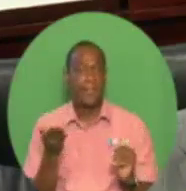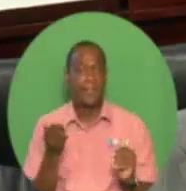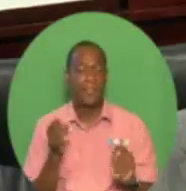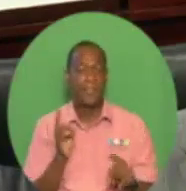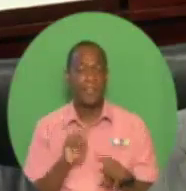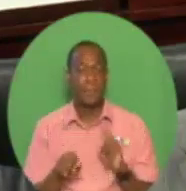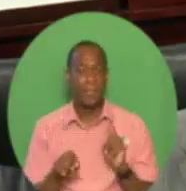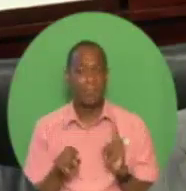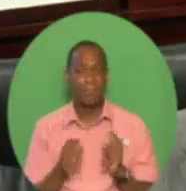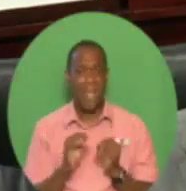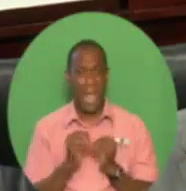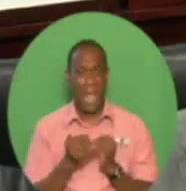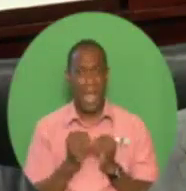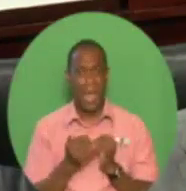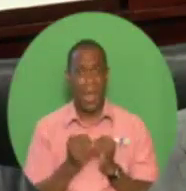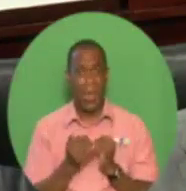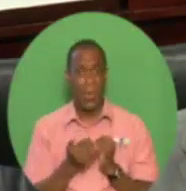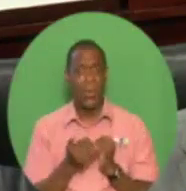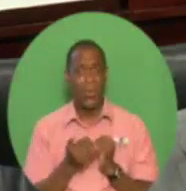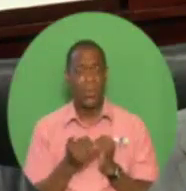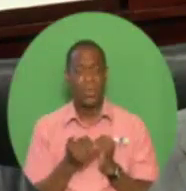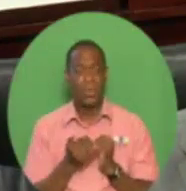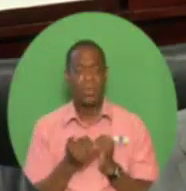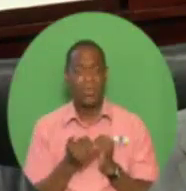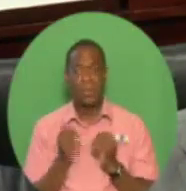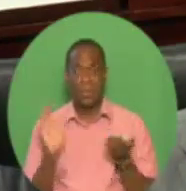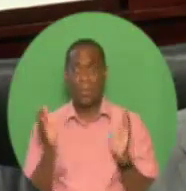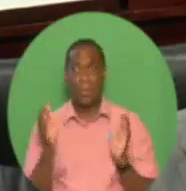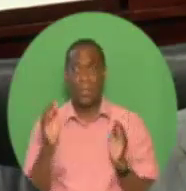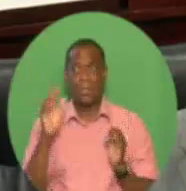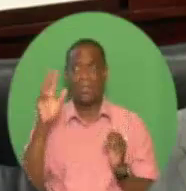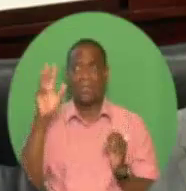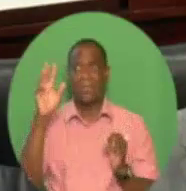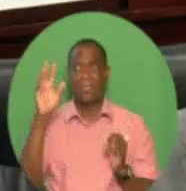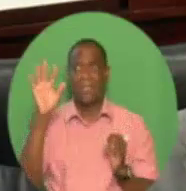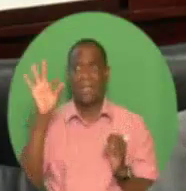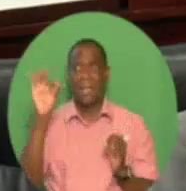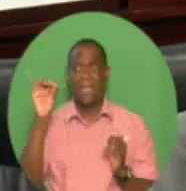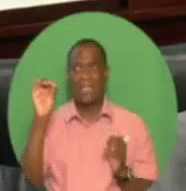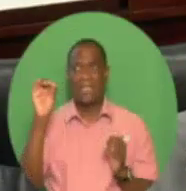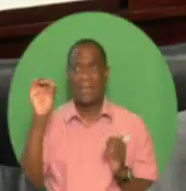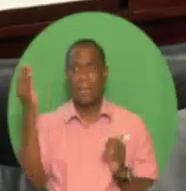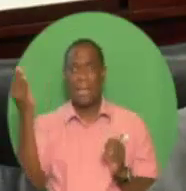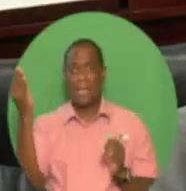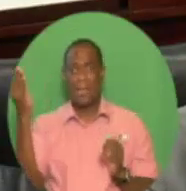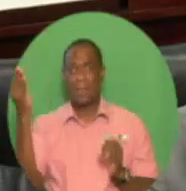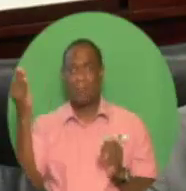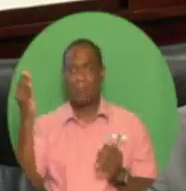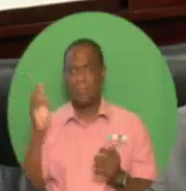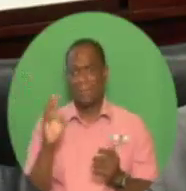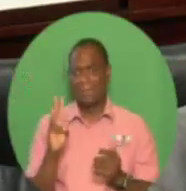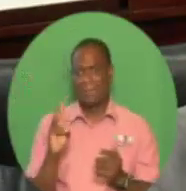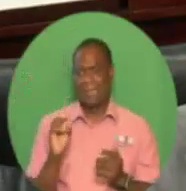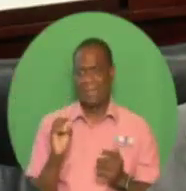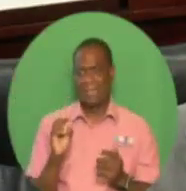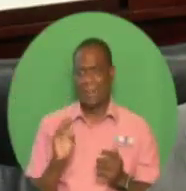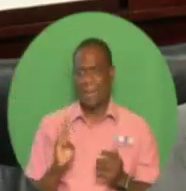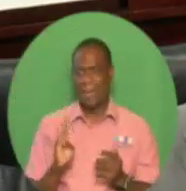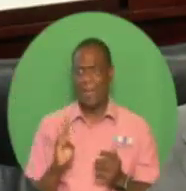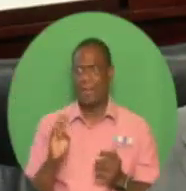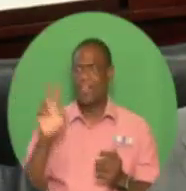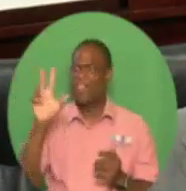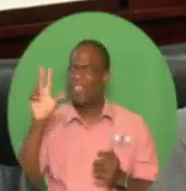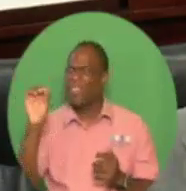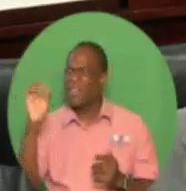where did that extra $13 billion go? What did our predecessors do with it? What did they spend it on?